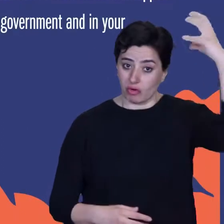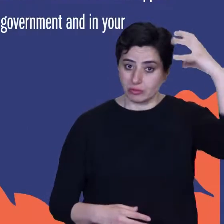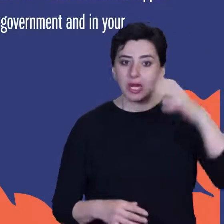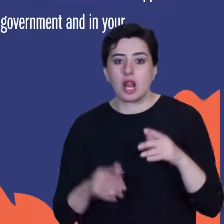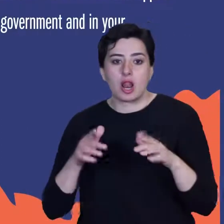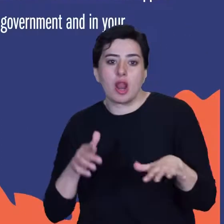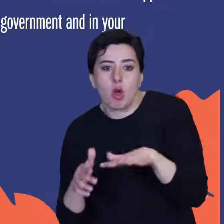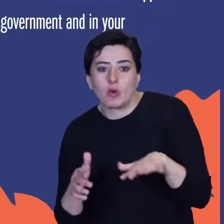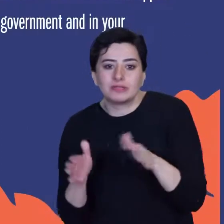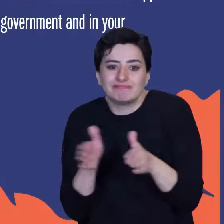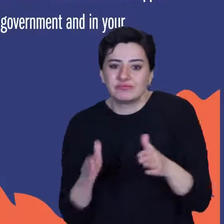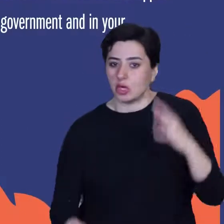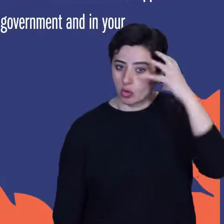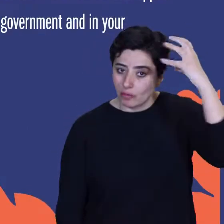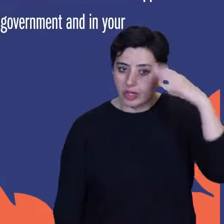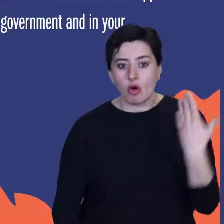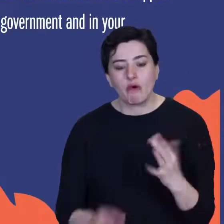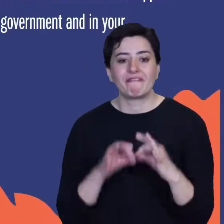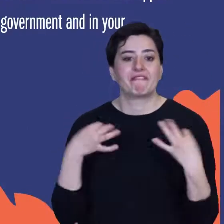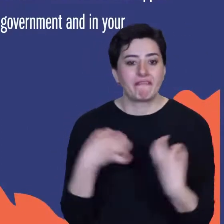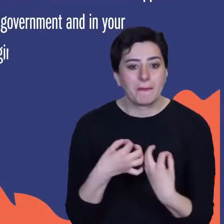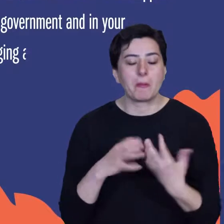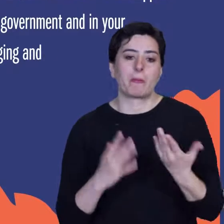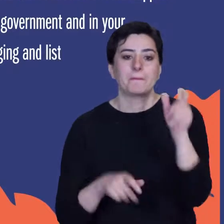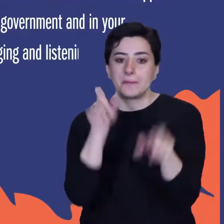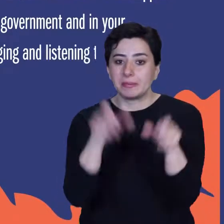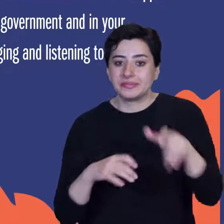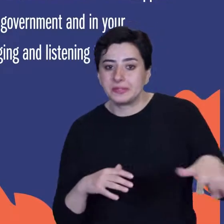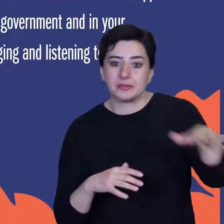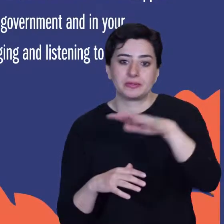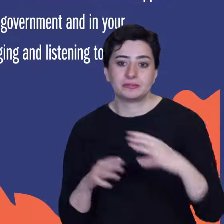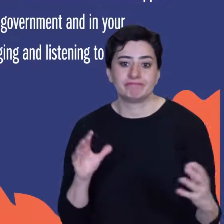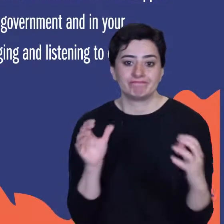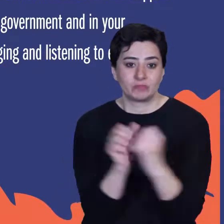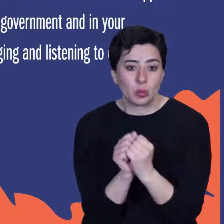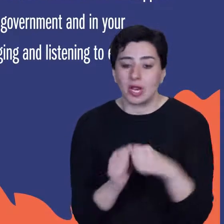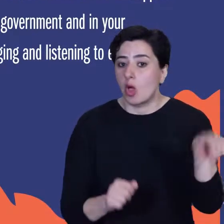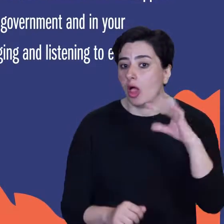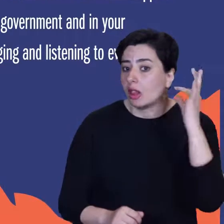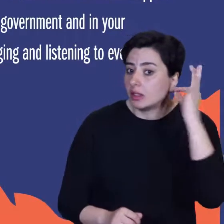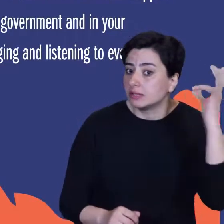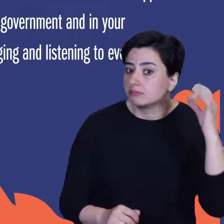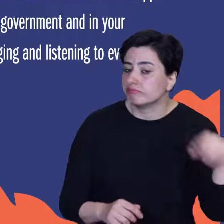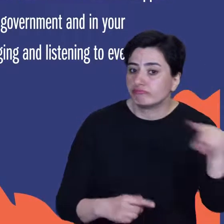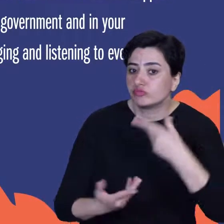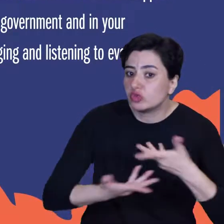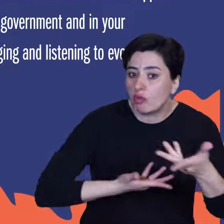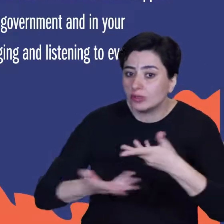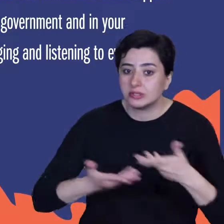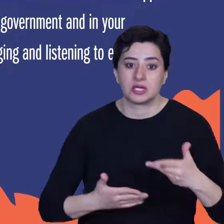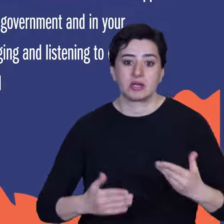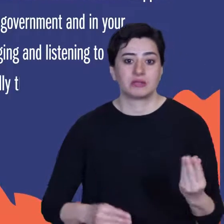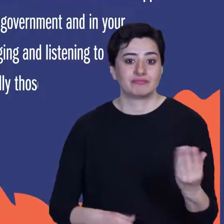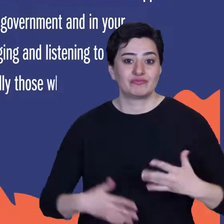government, and in your communities and families. It means engaging and listening to everyone, children and young people,